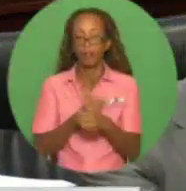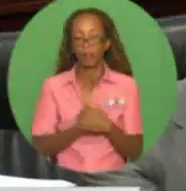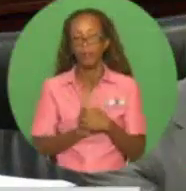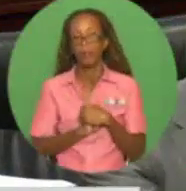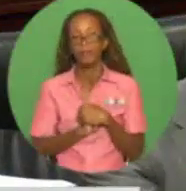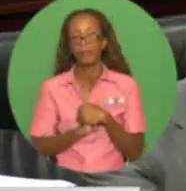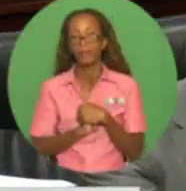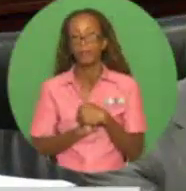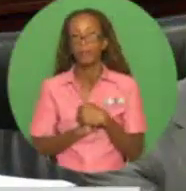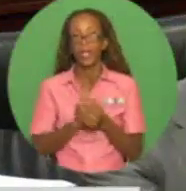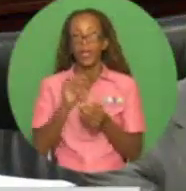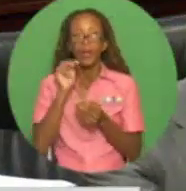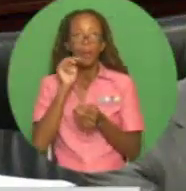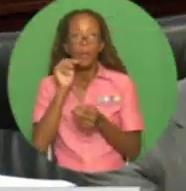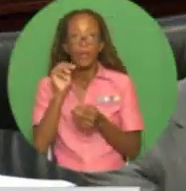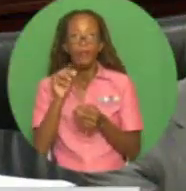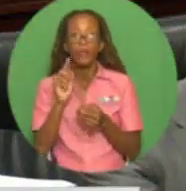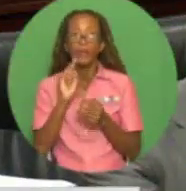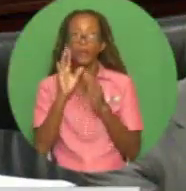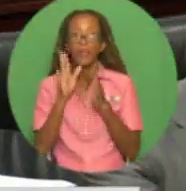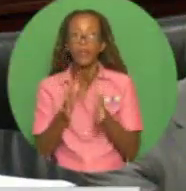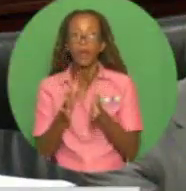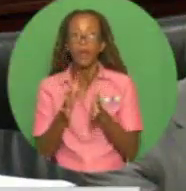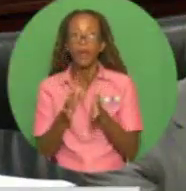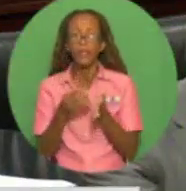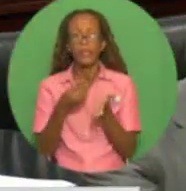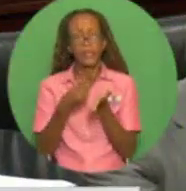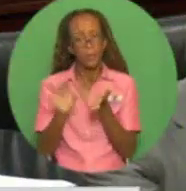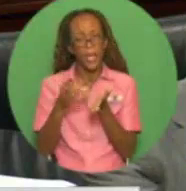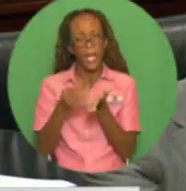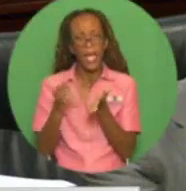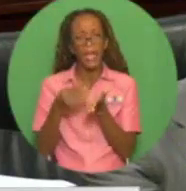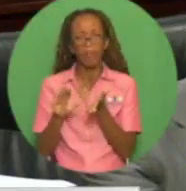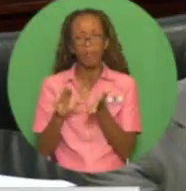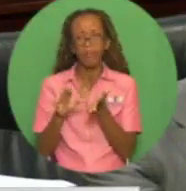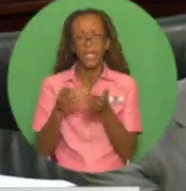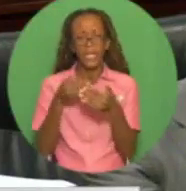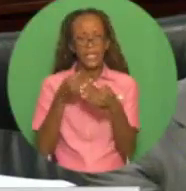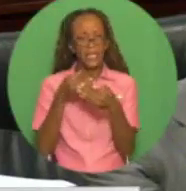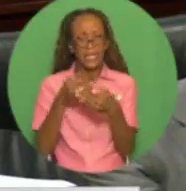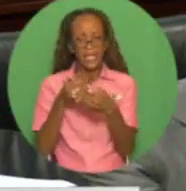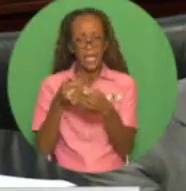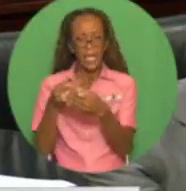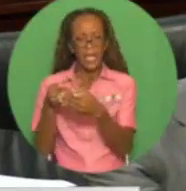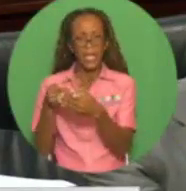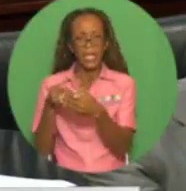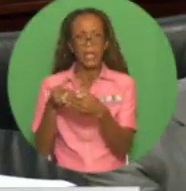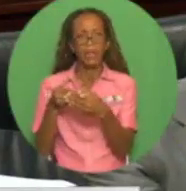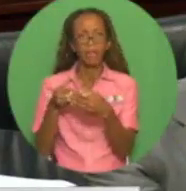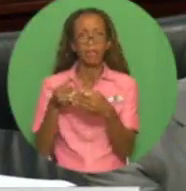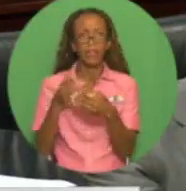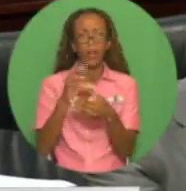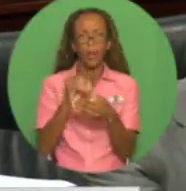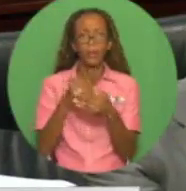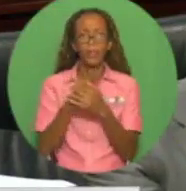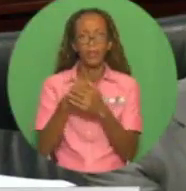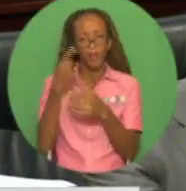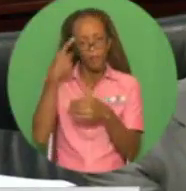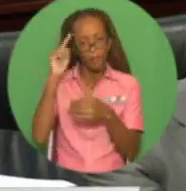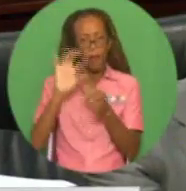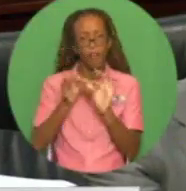Madam Speaker, the government is ramping up its expenditure in surrounding communities through social support and infrastructure activity.